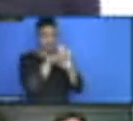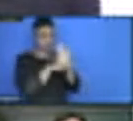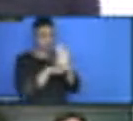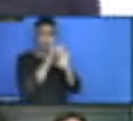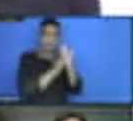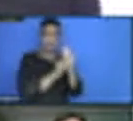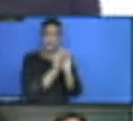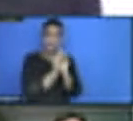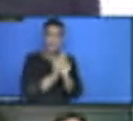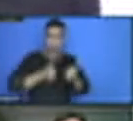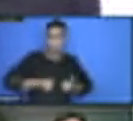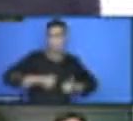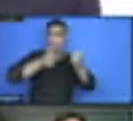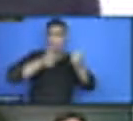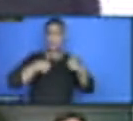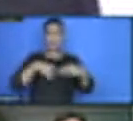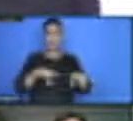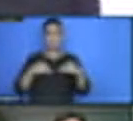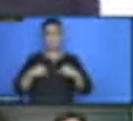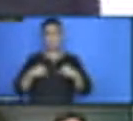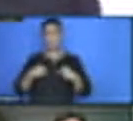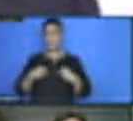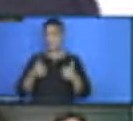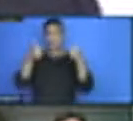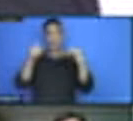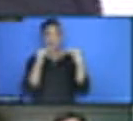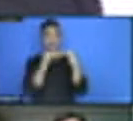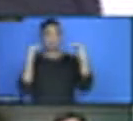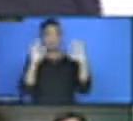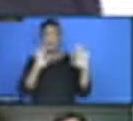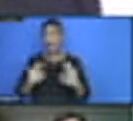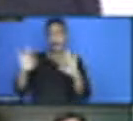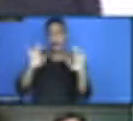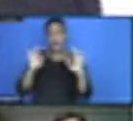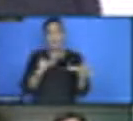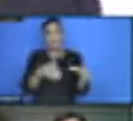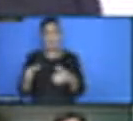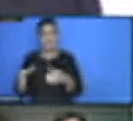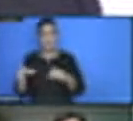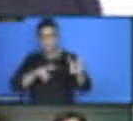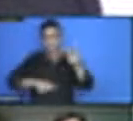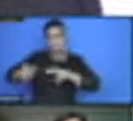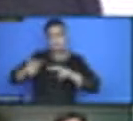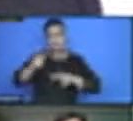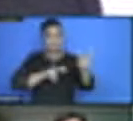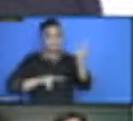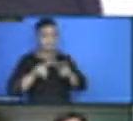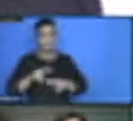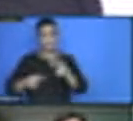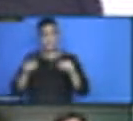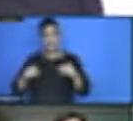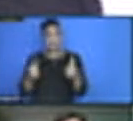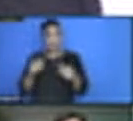I mean best practice, this is what peer-review is all about, it's quality assurance. I also would like to